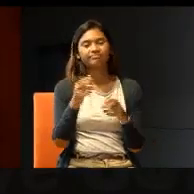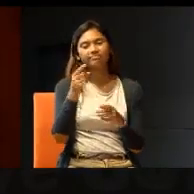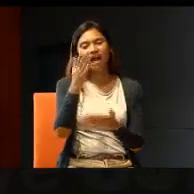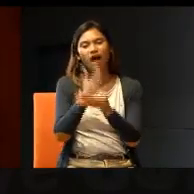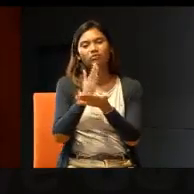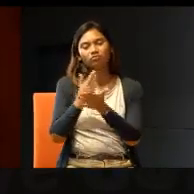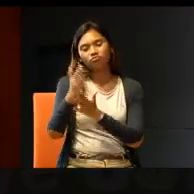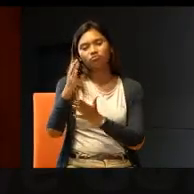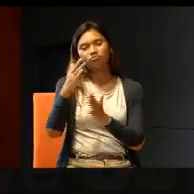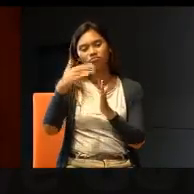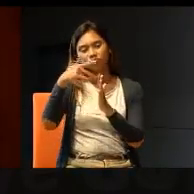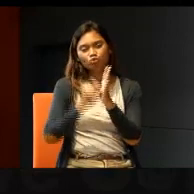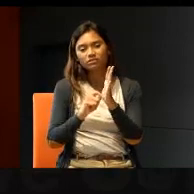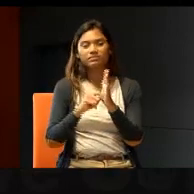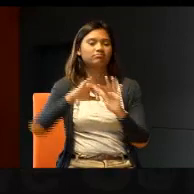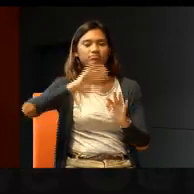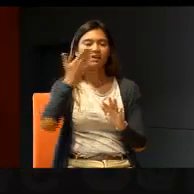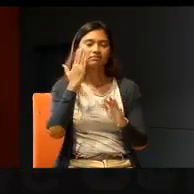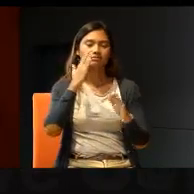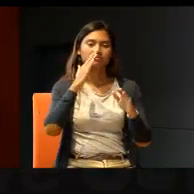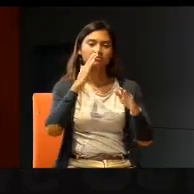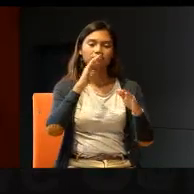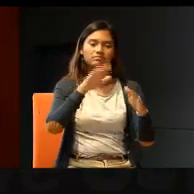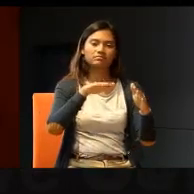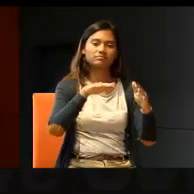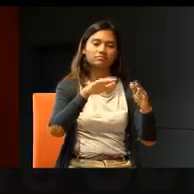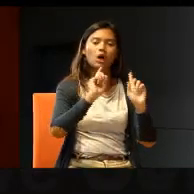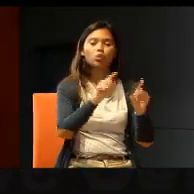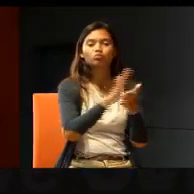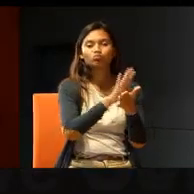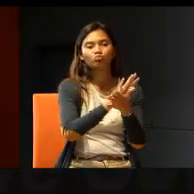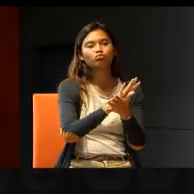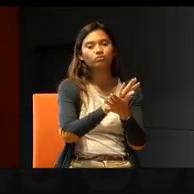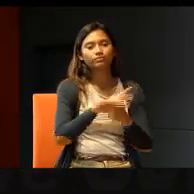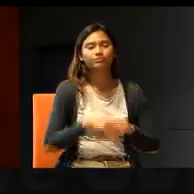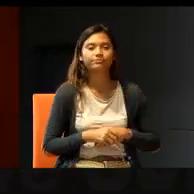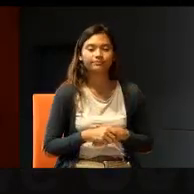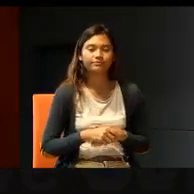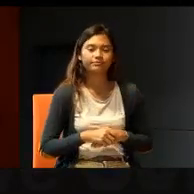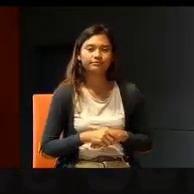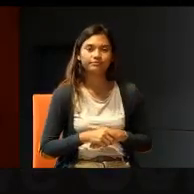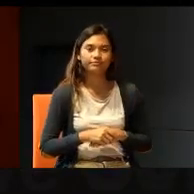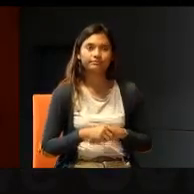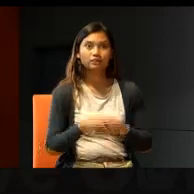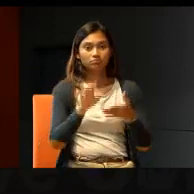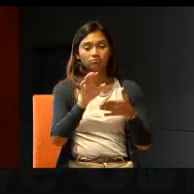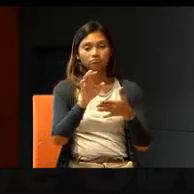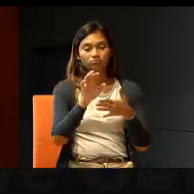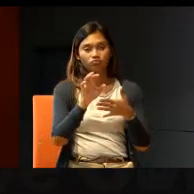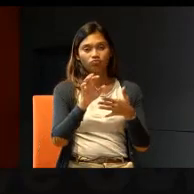So, in the end, whenever